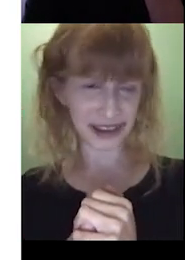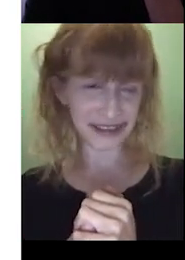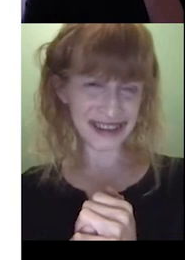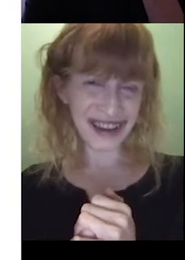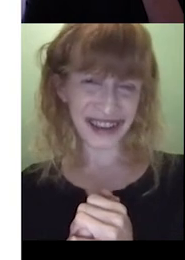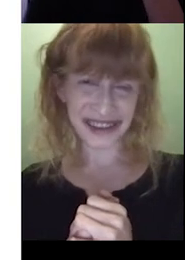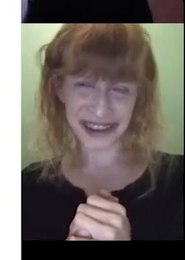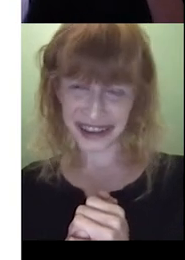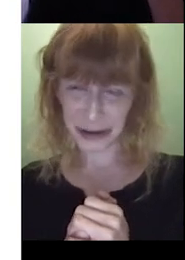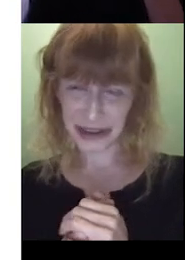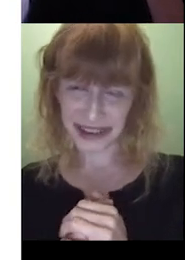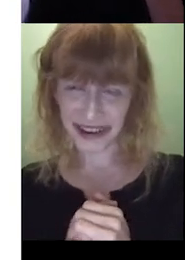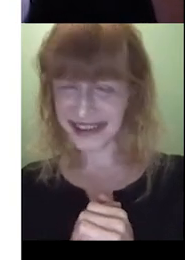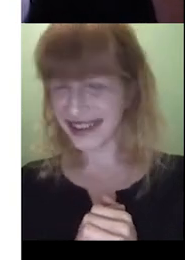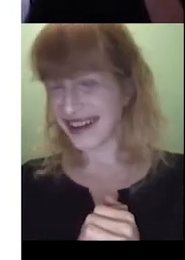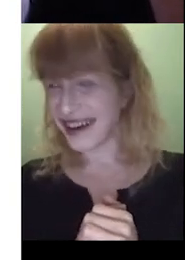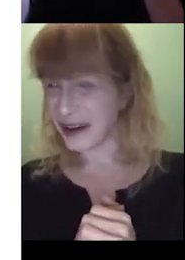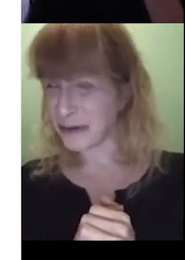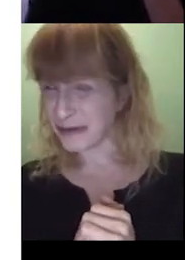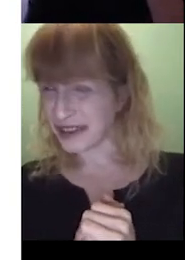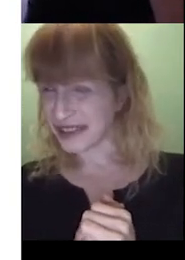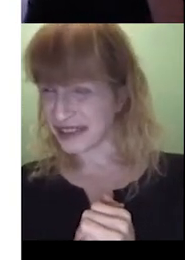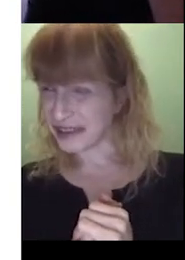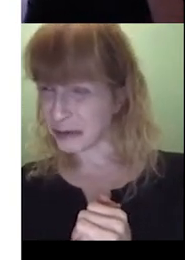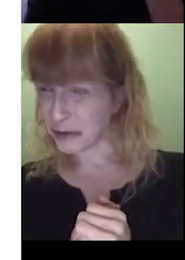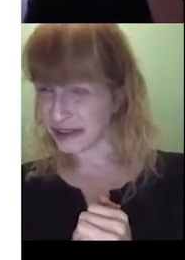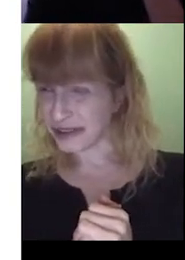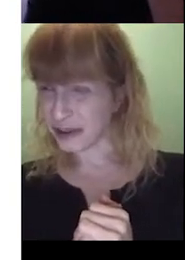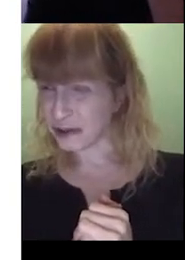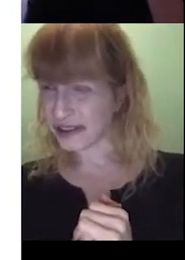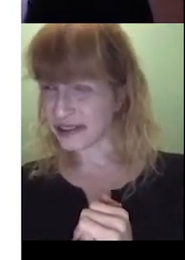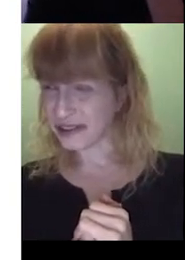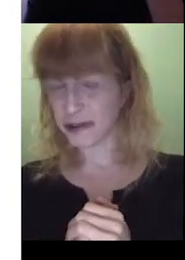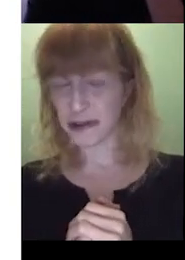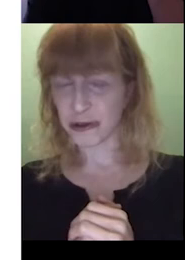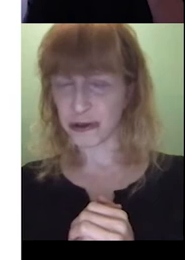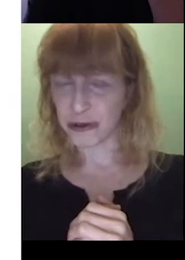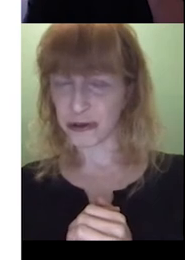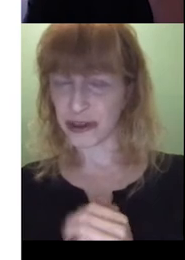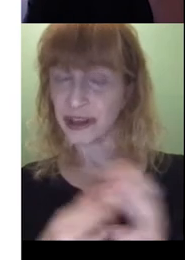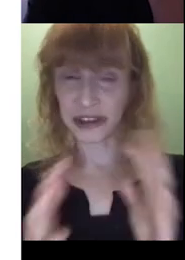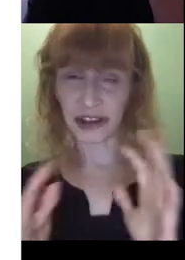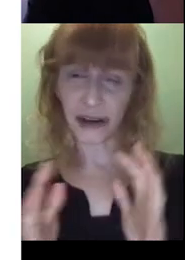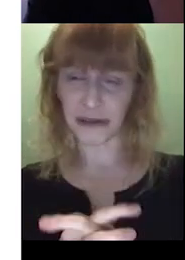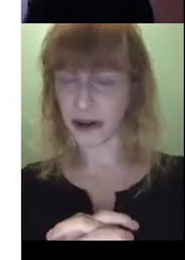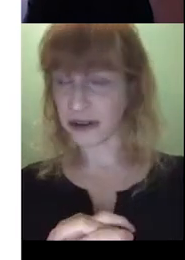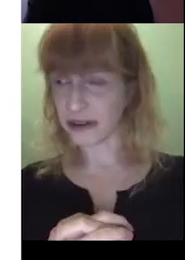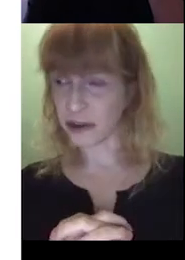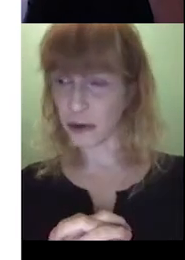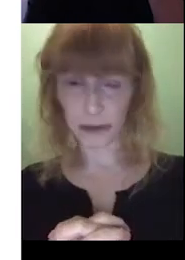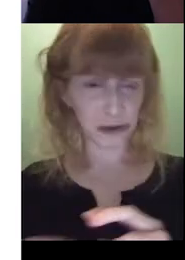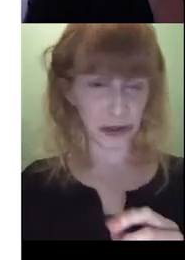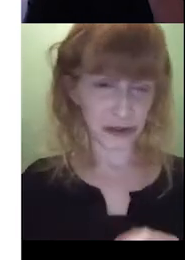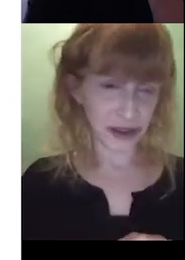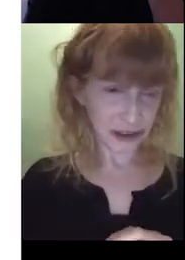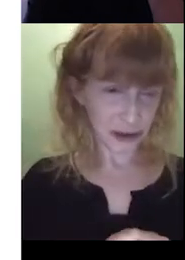me later. That's why I made an error. It's a deliberate one. So just to clarify that